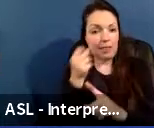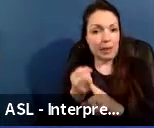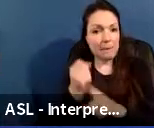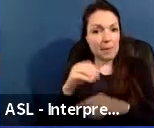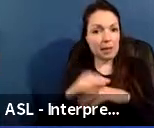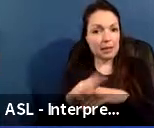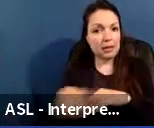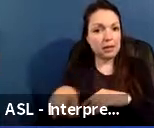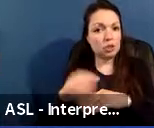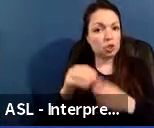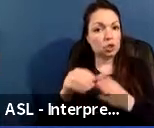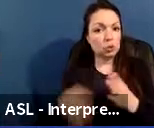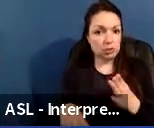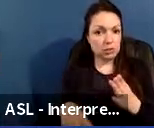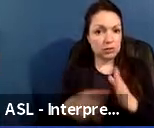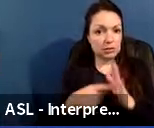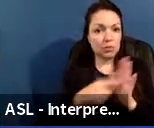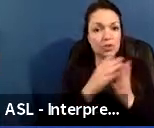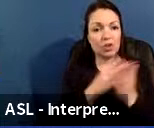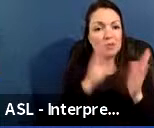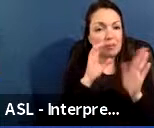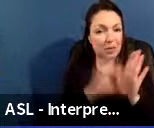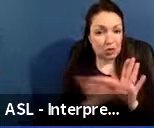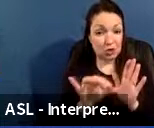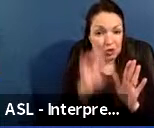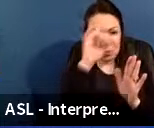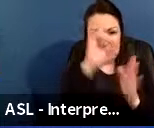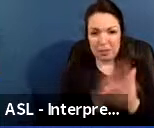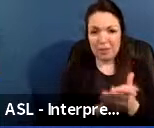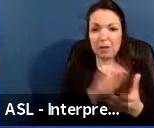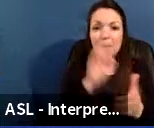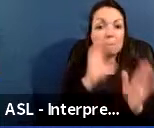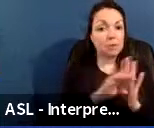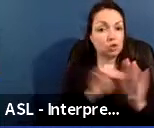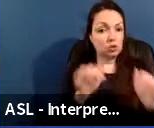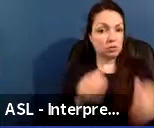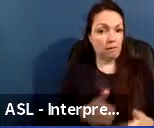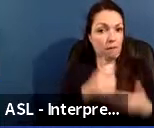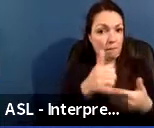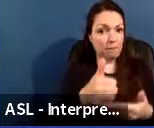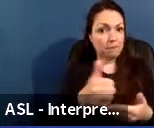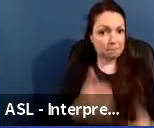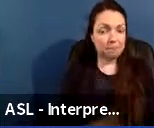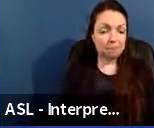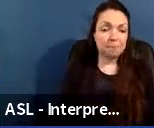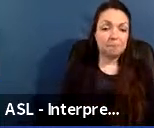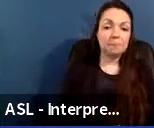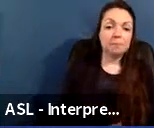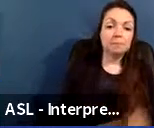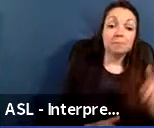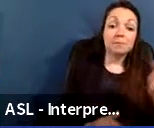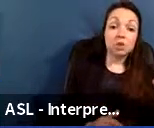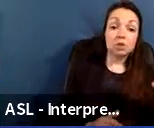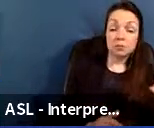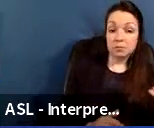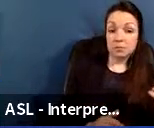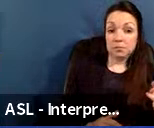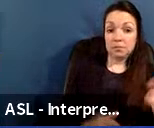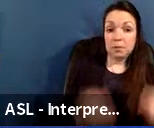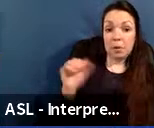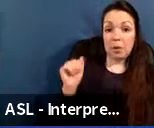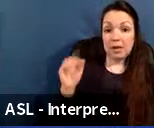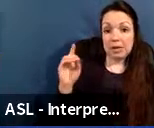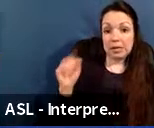and provide some pictures, as we do believe pictures can speak a thousand words. So this is the first category, our ADA